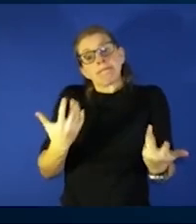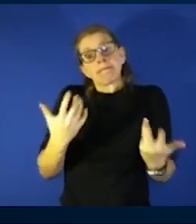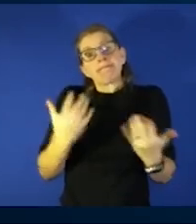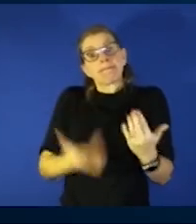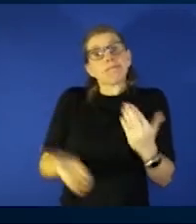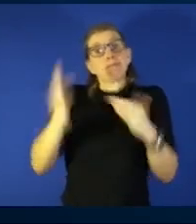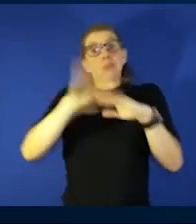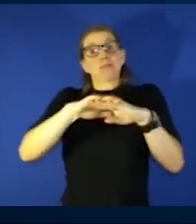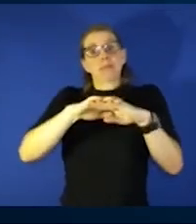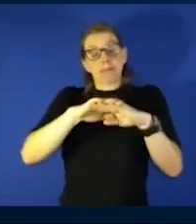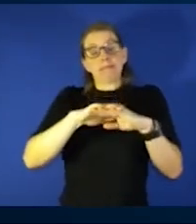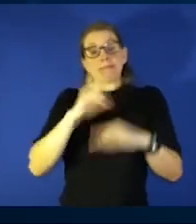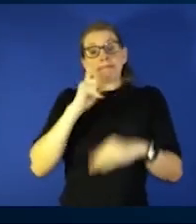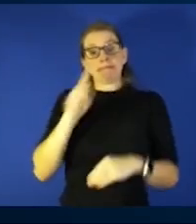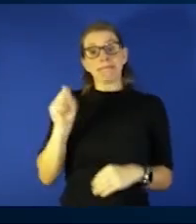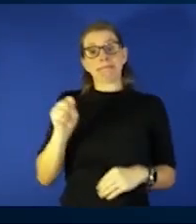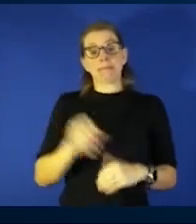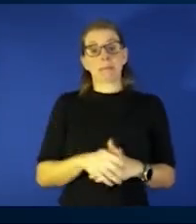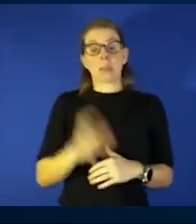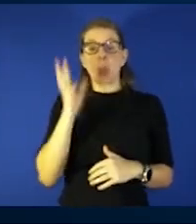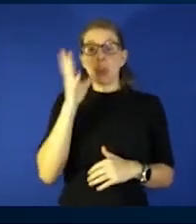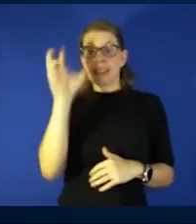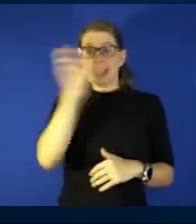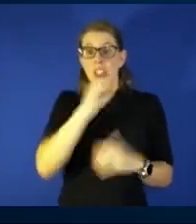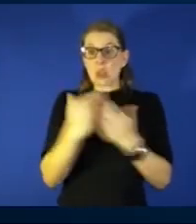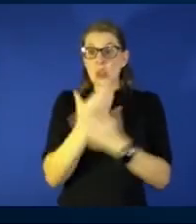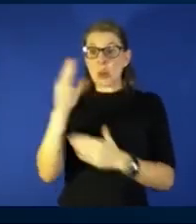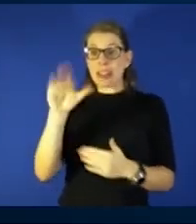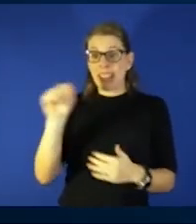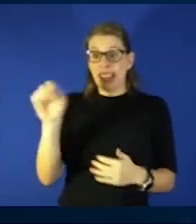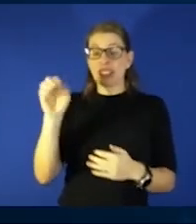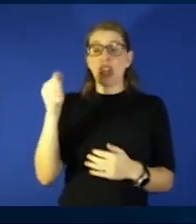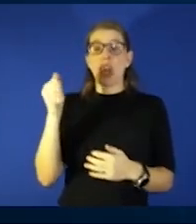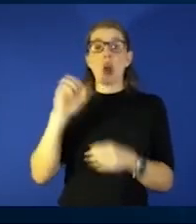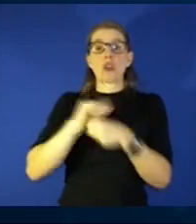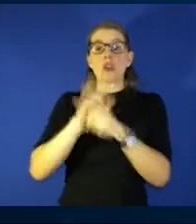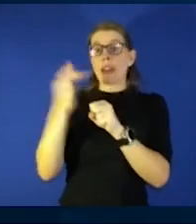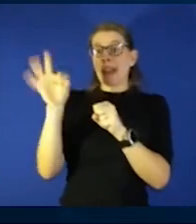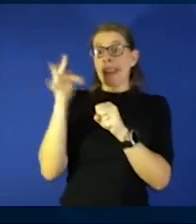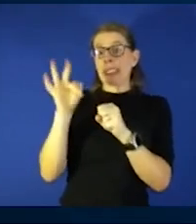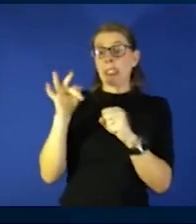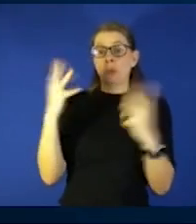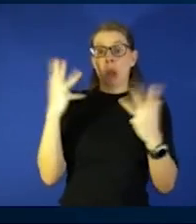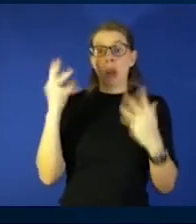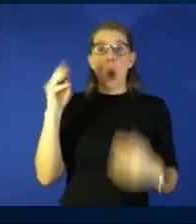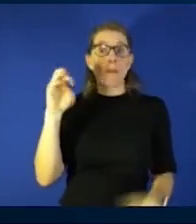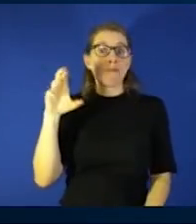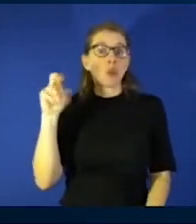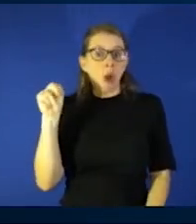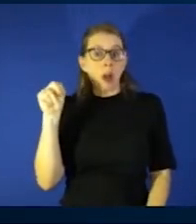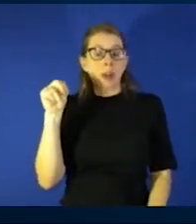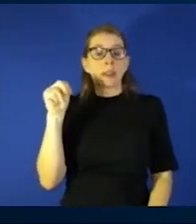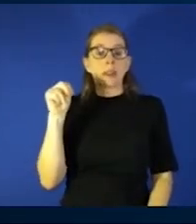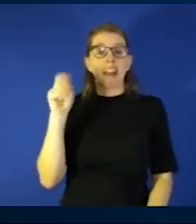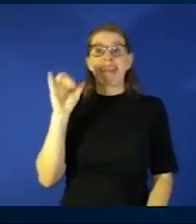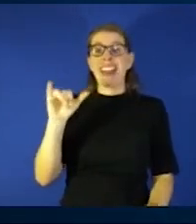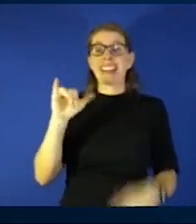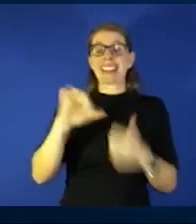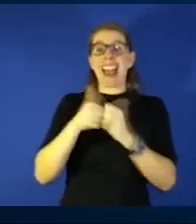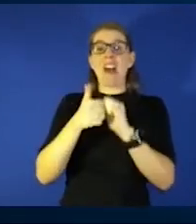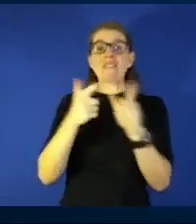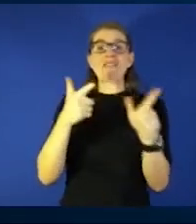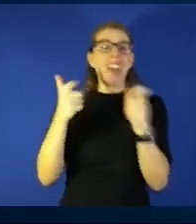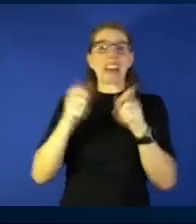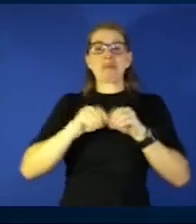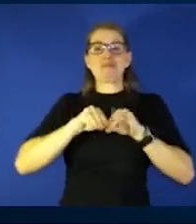I would guess that the majority of new cases of COVID-19 we're seeing right now are Omicron because that's how fast it overtook other